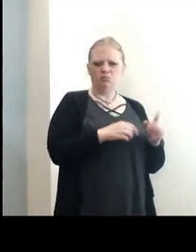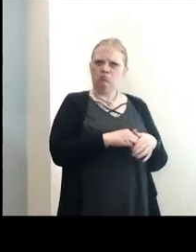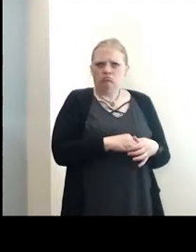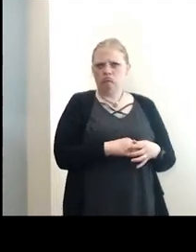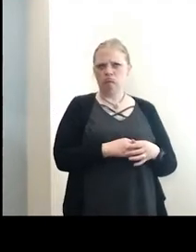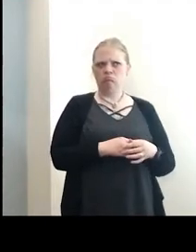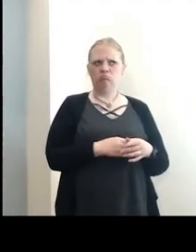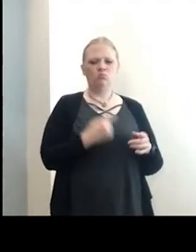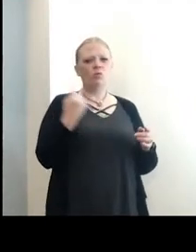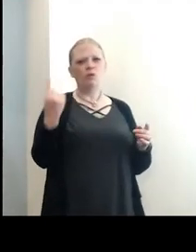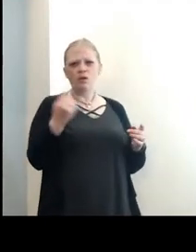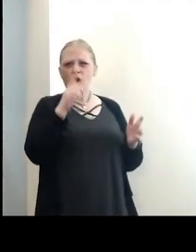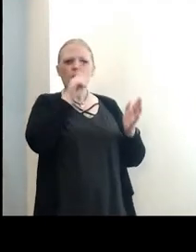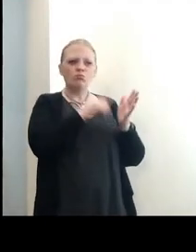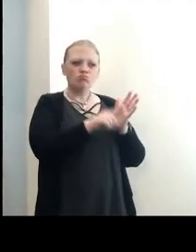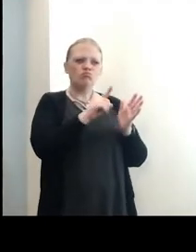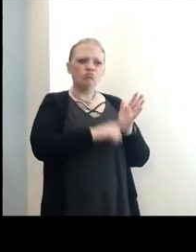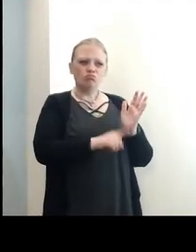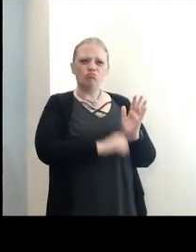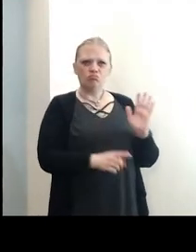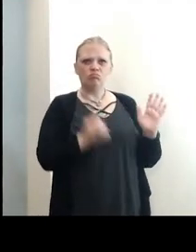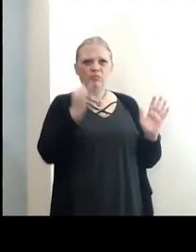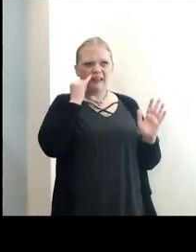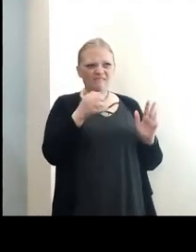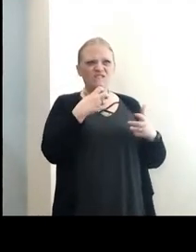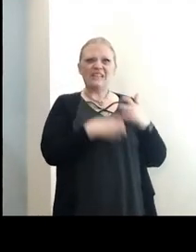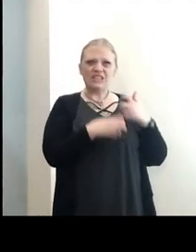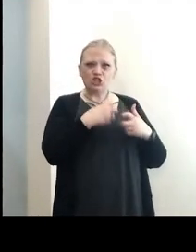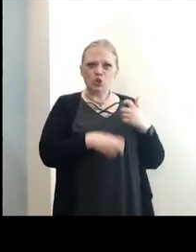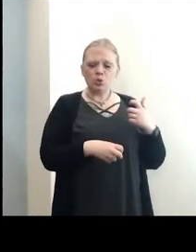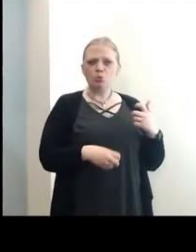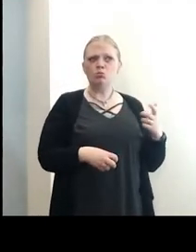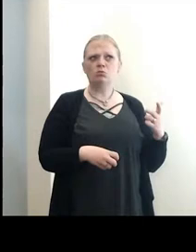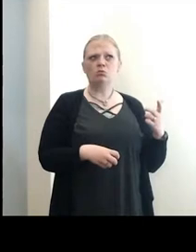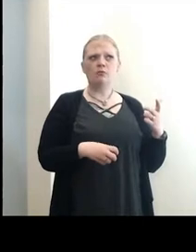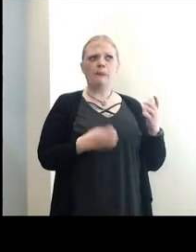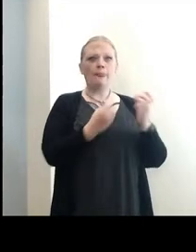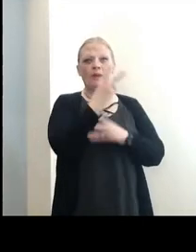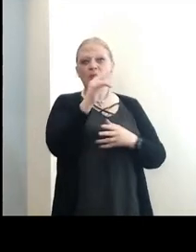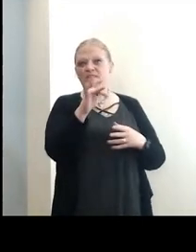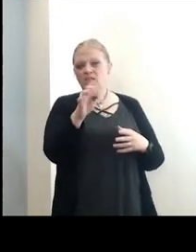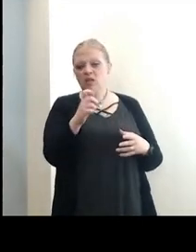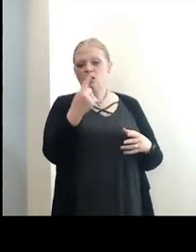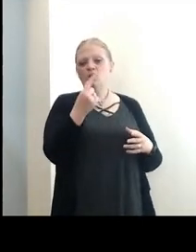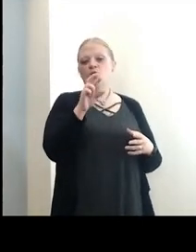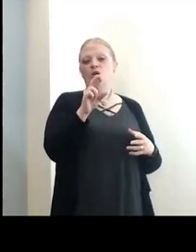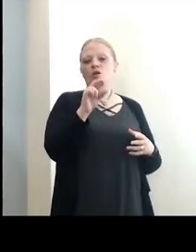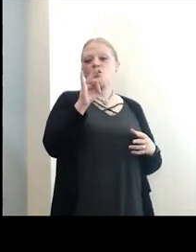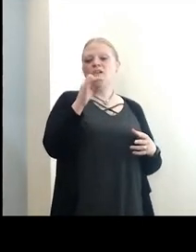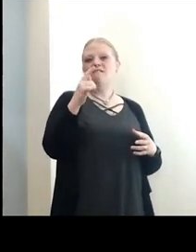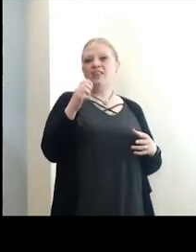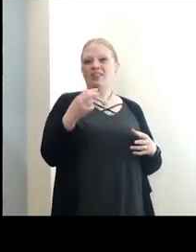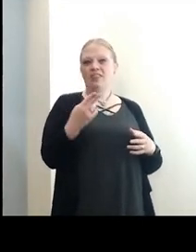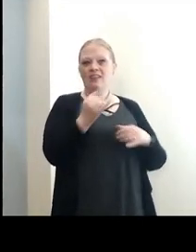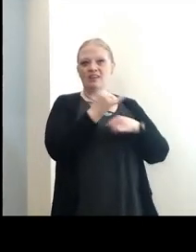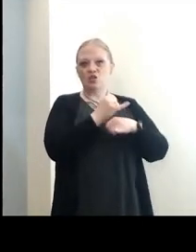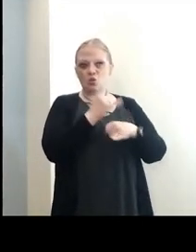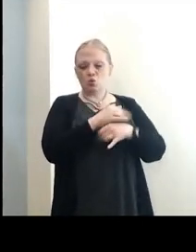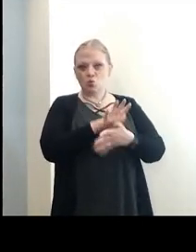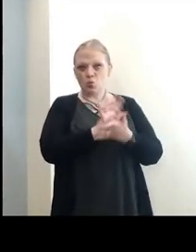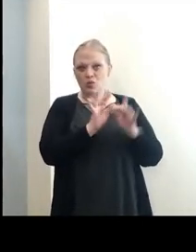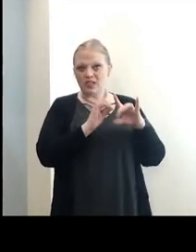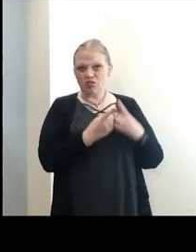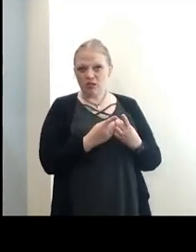always have to revisit and look at it. I mean, if there's an issue in the Springville-Griffith Institute School District